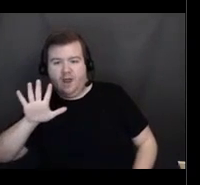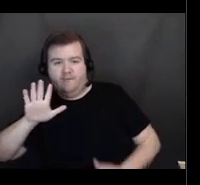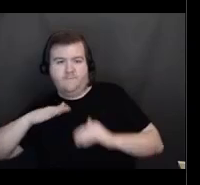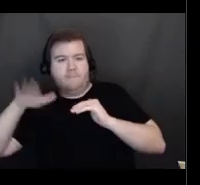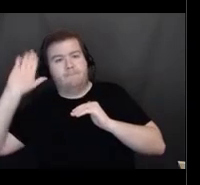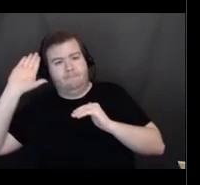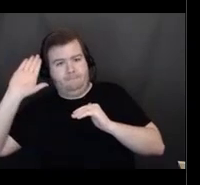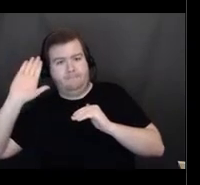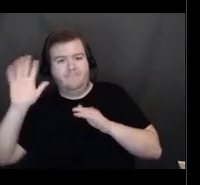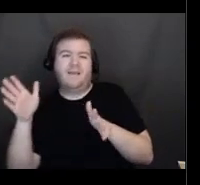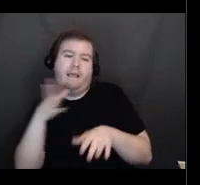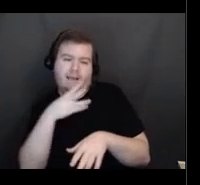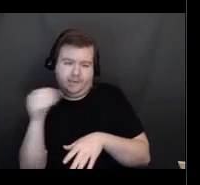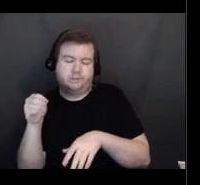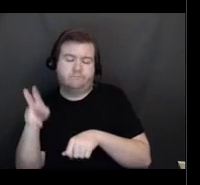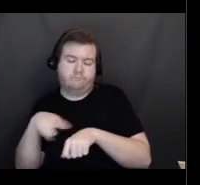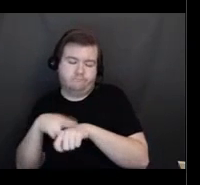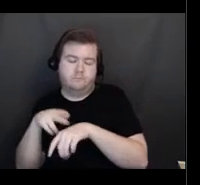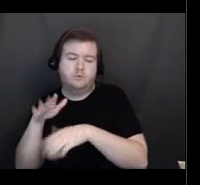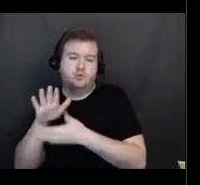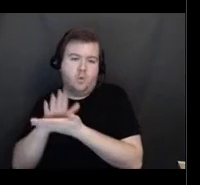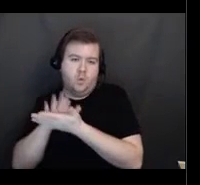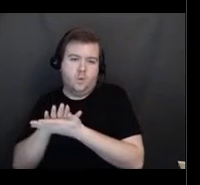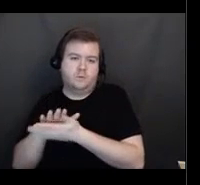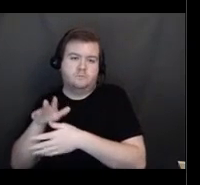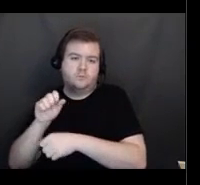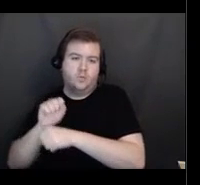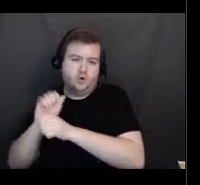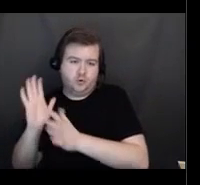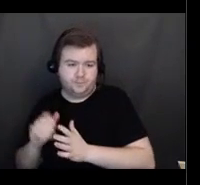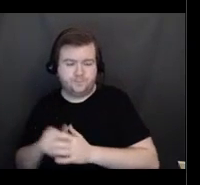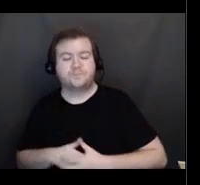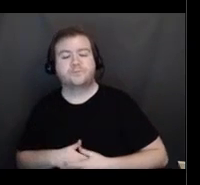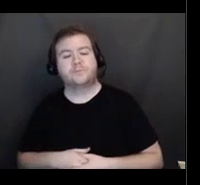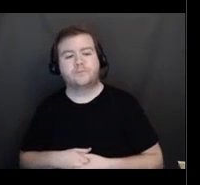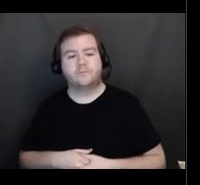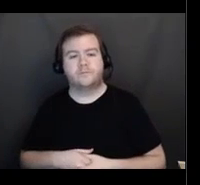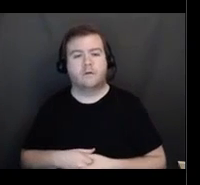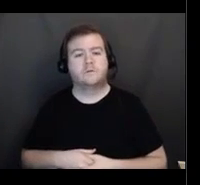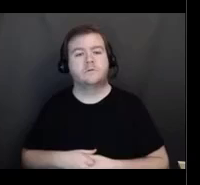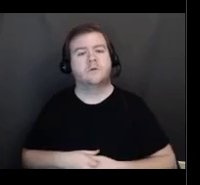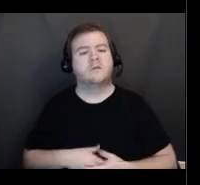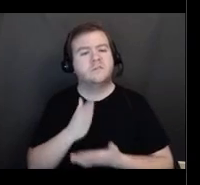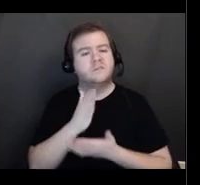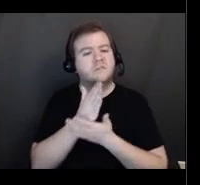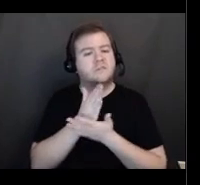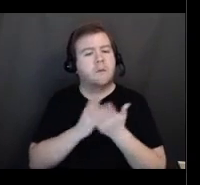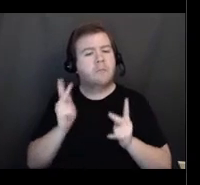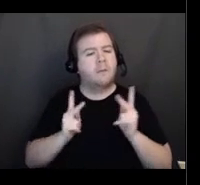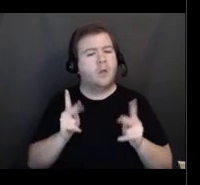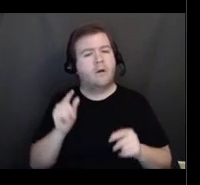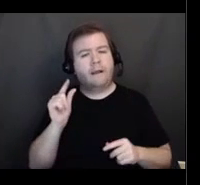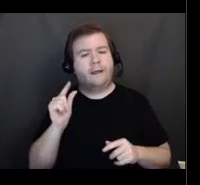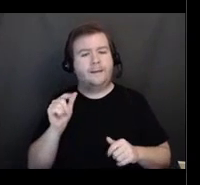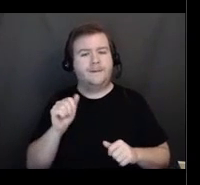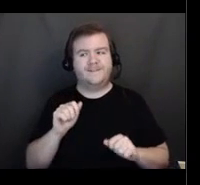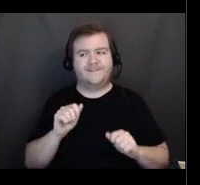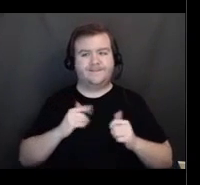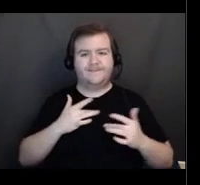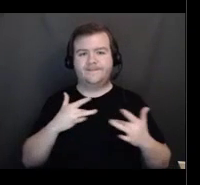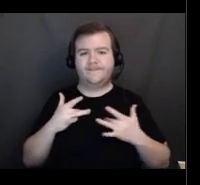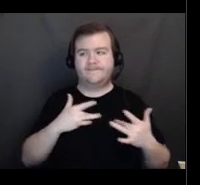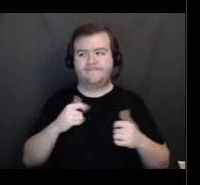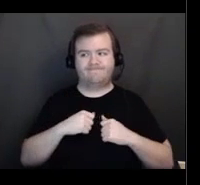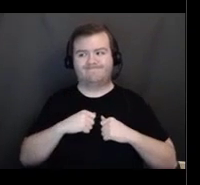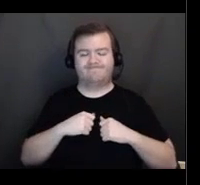So something else that you may find that folks are a little, a little leery about is privacy and